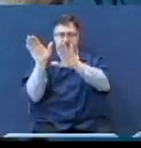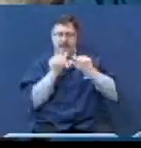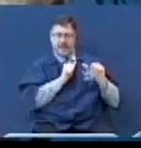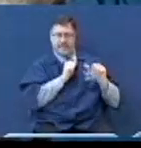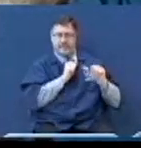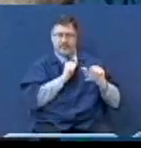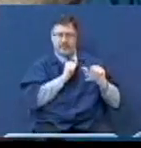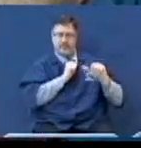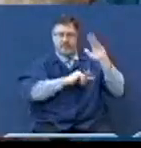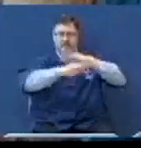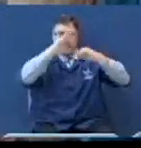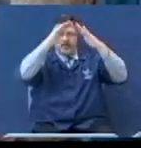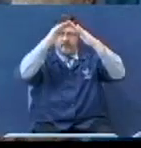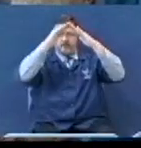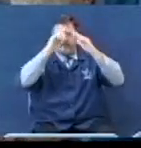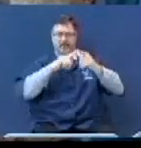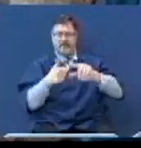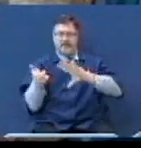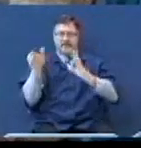and was humiliated?